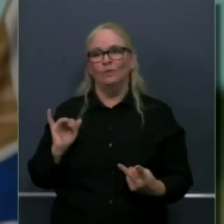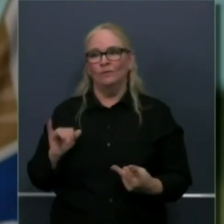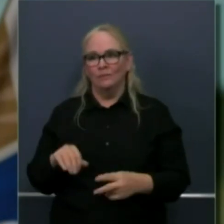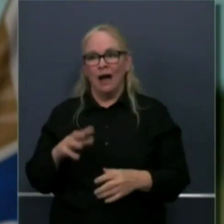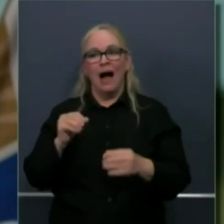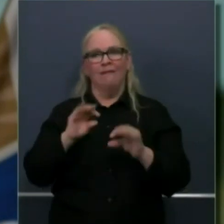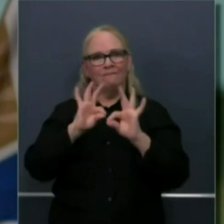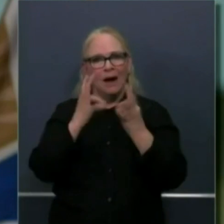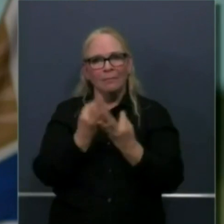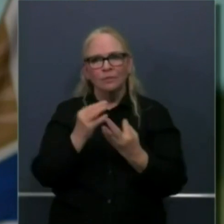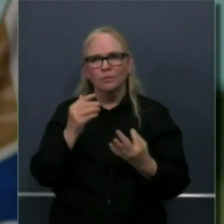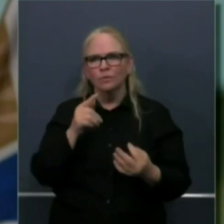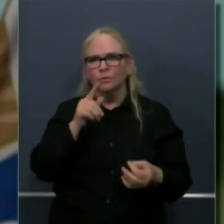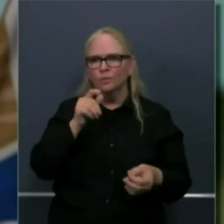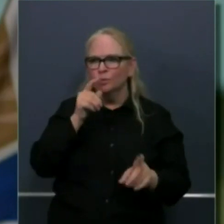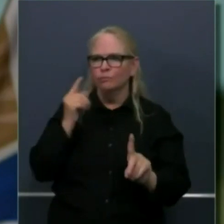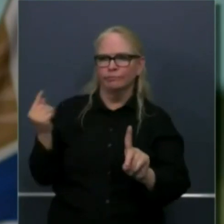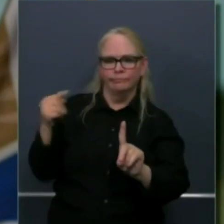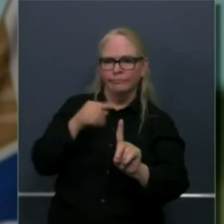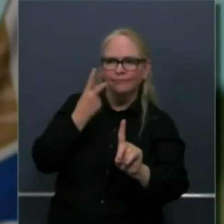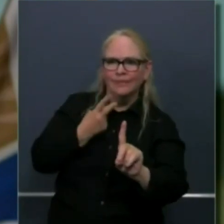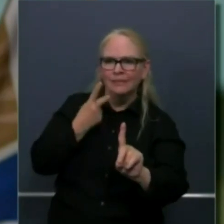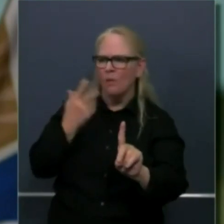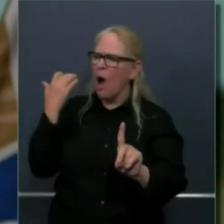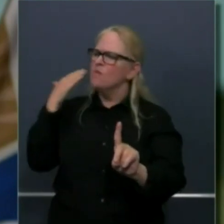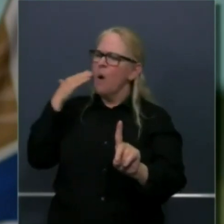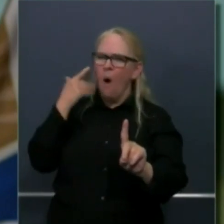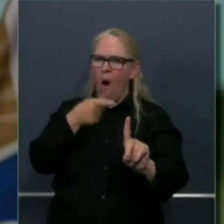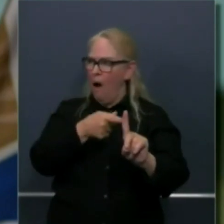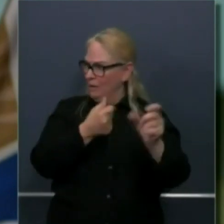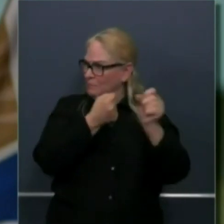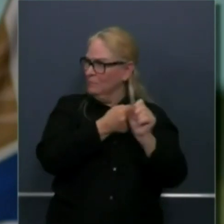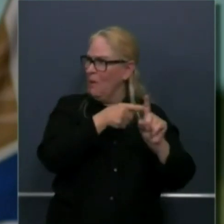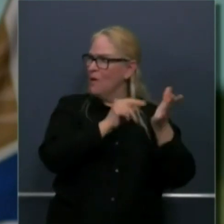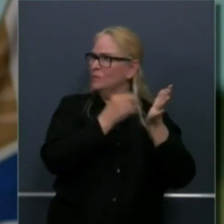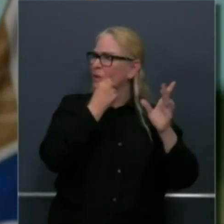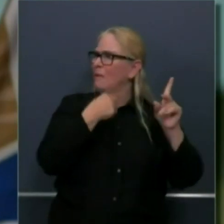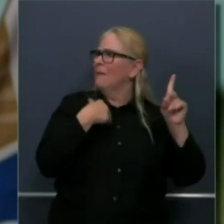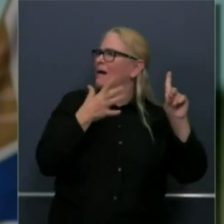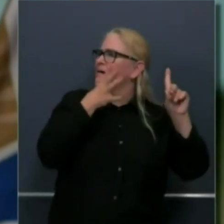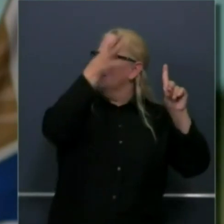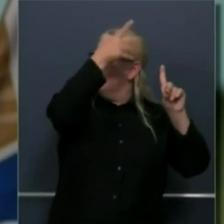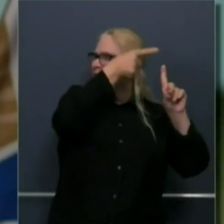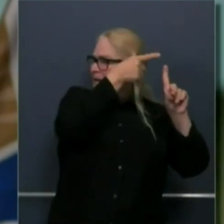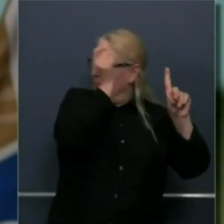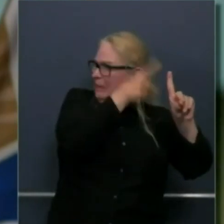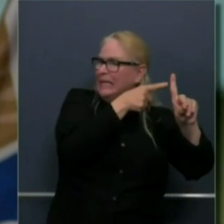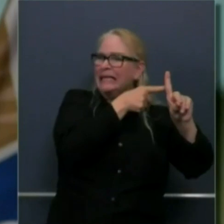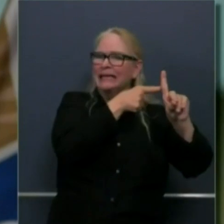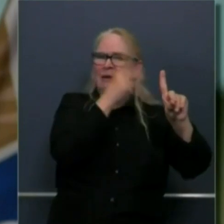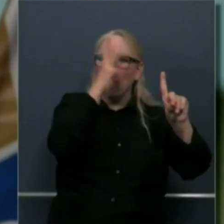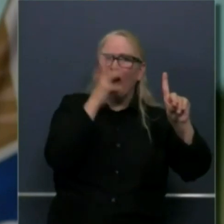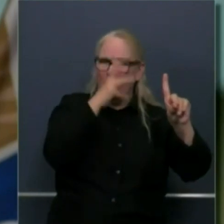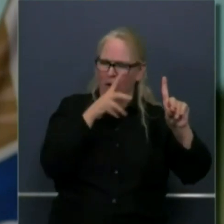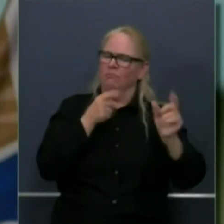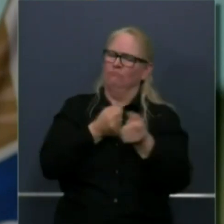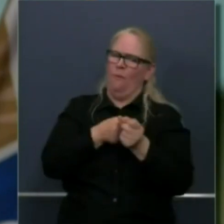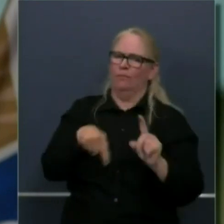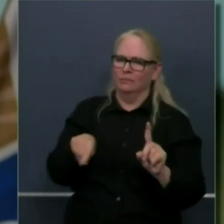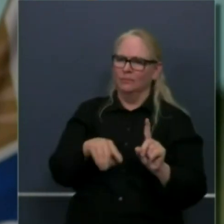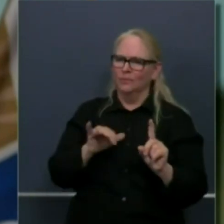proof points that we're able to support those who are living in our skilled nursing facilities across the state. Those over